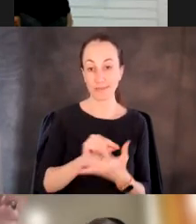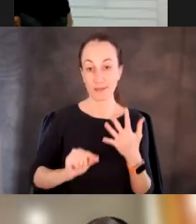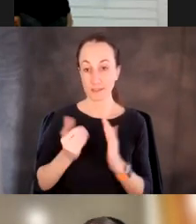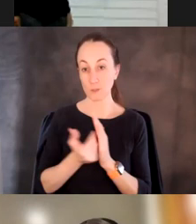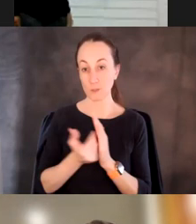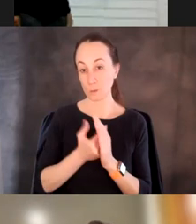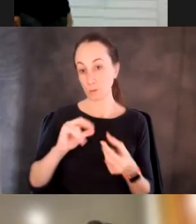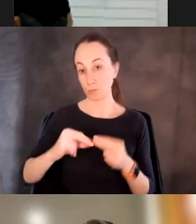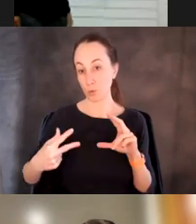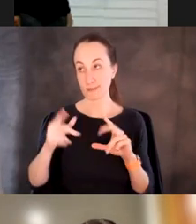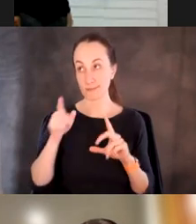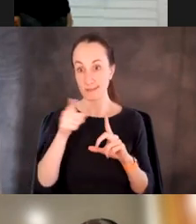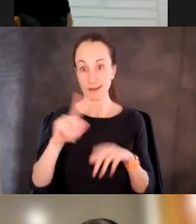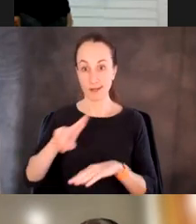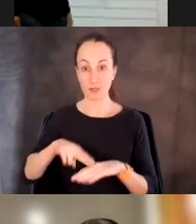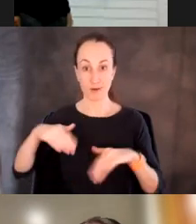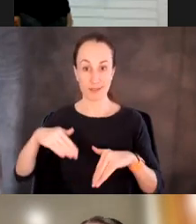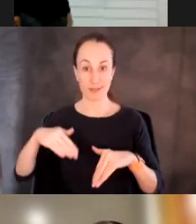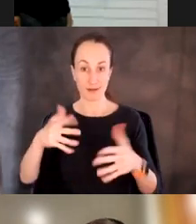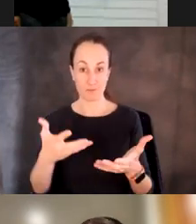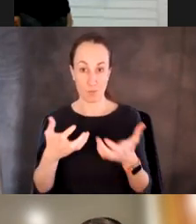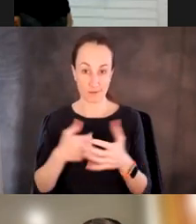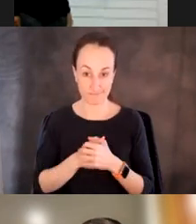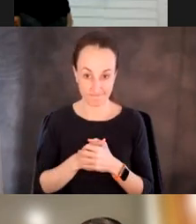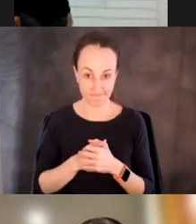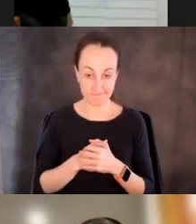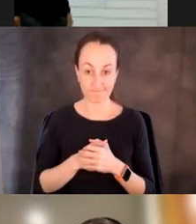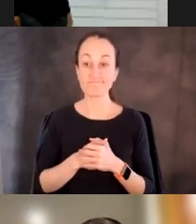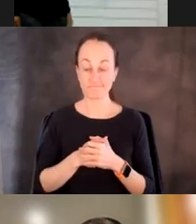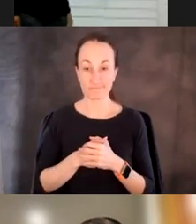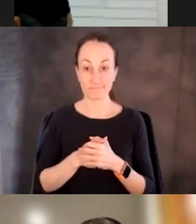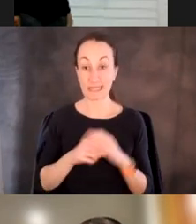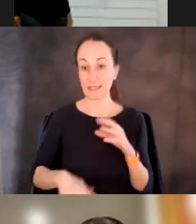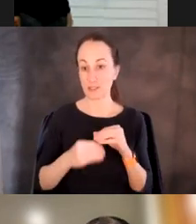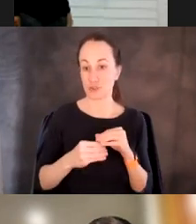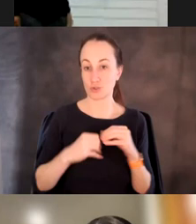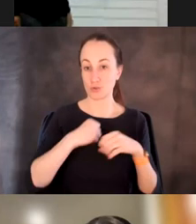new proteins that nature, um, has never wanted in addition to producing just the protein itself.